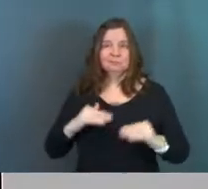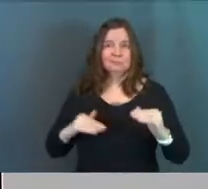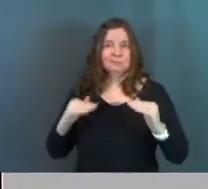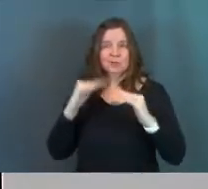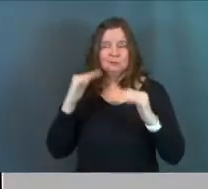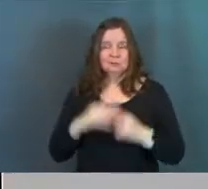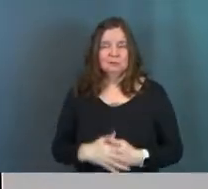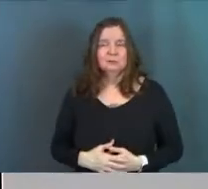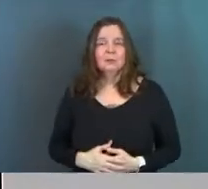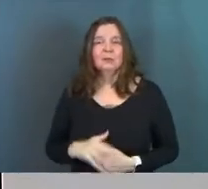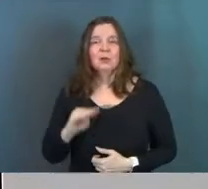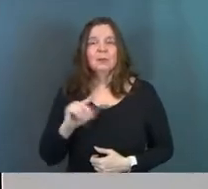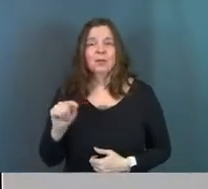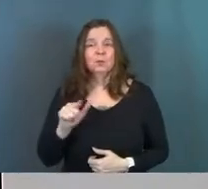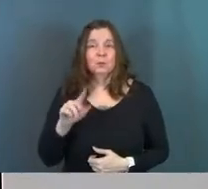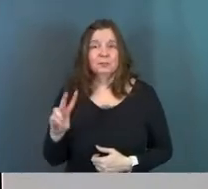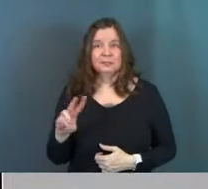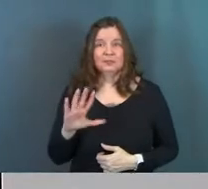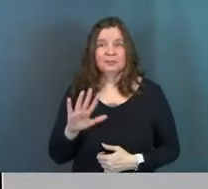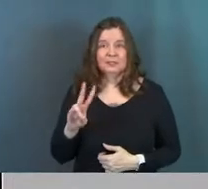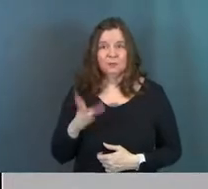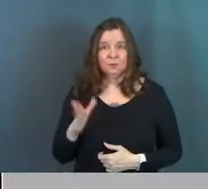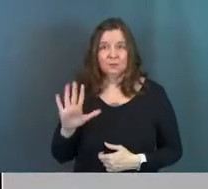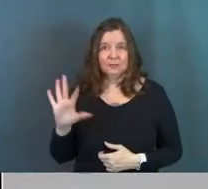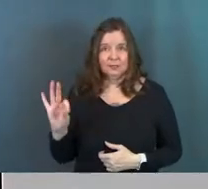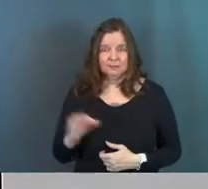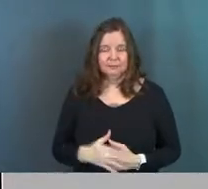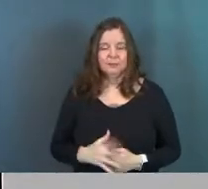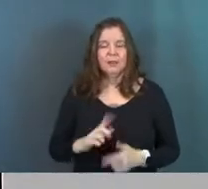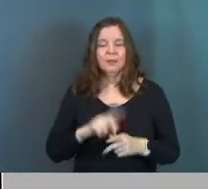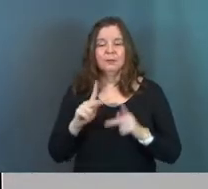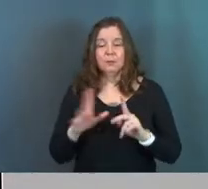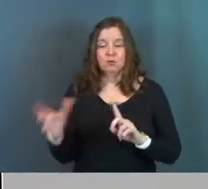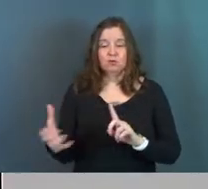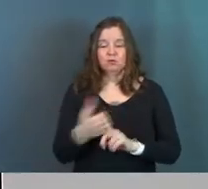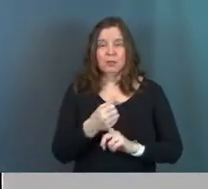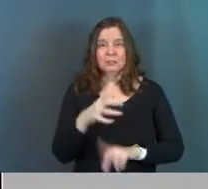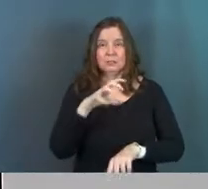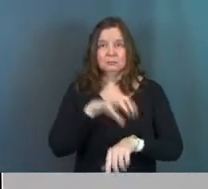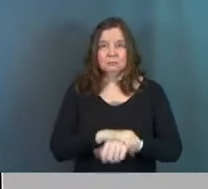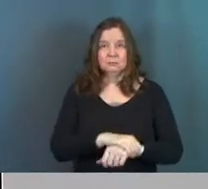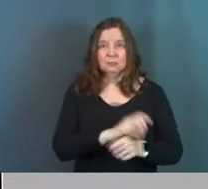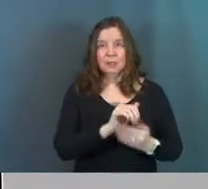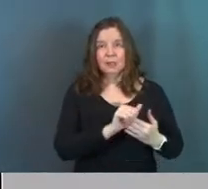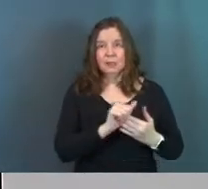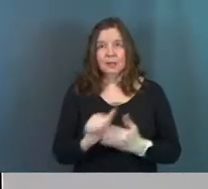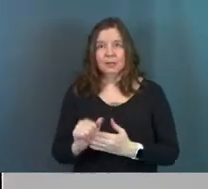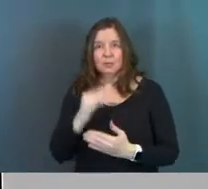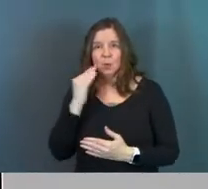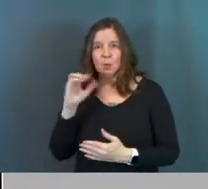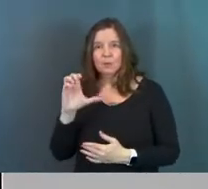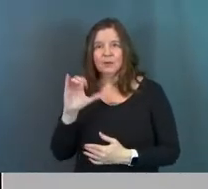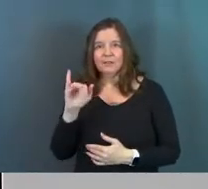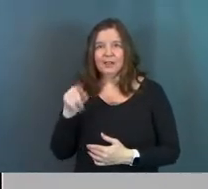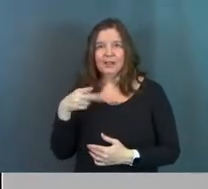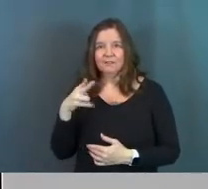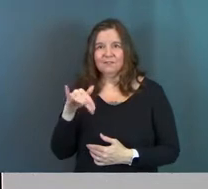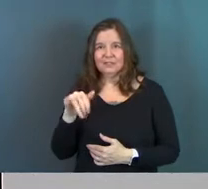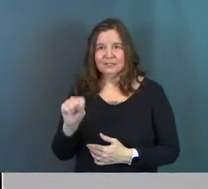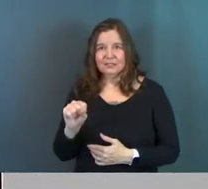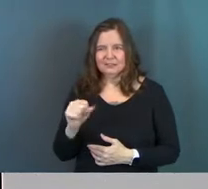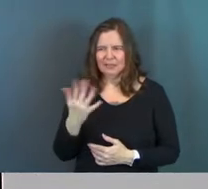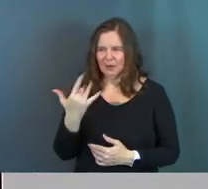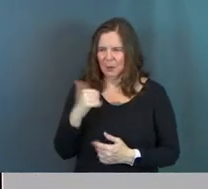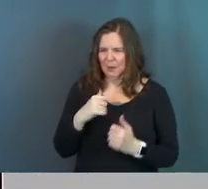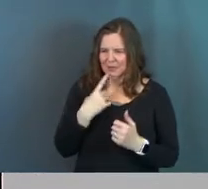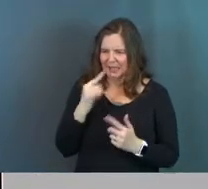26, 57 and 59, through 59. Then the people who had arrested Jesus led him to the home of Cephas. I don't know how to pronounce that. Why can't their name just be like